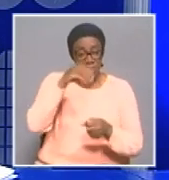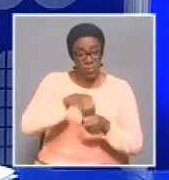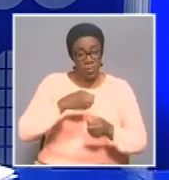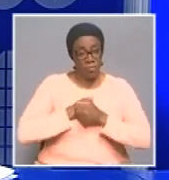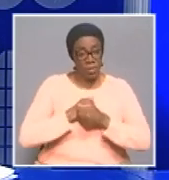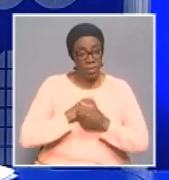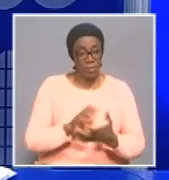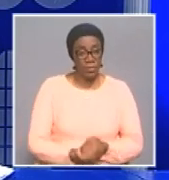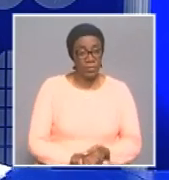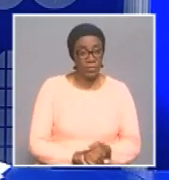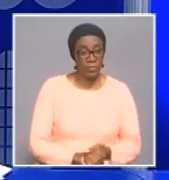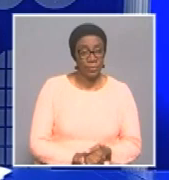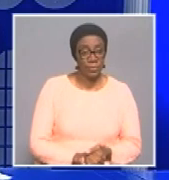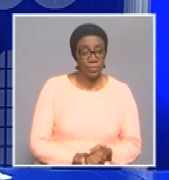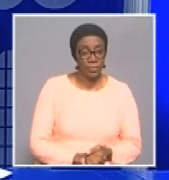to join us.